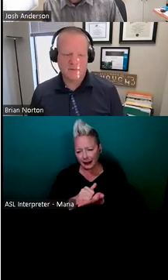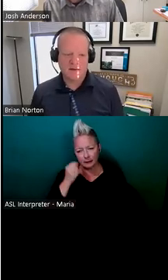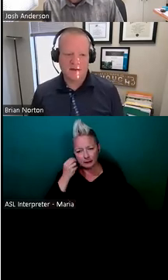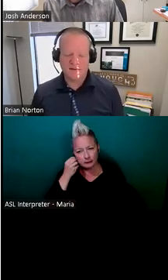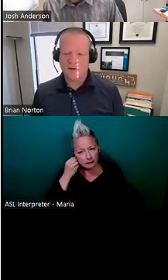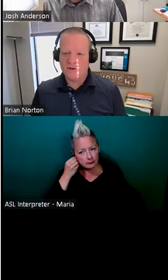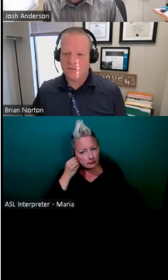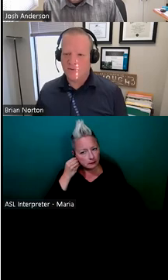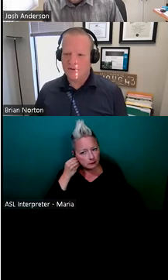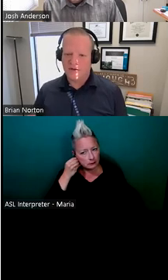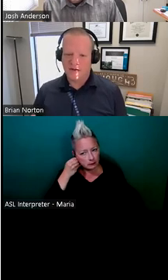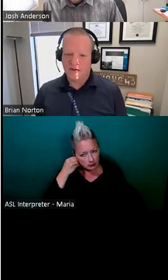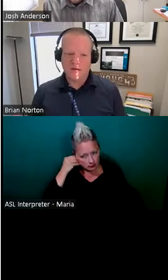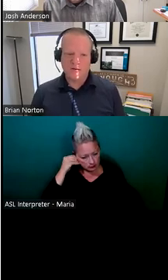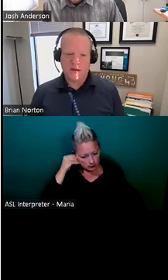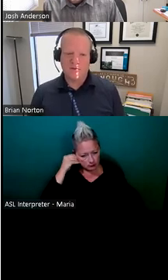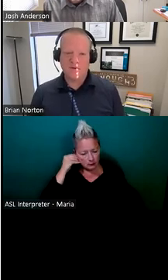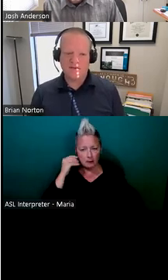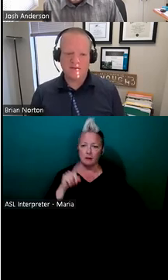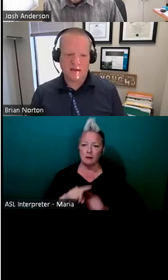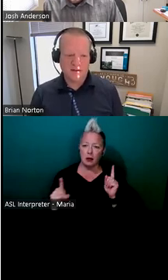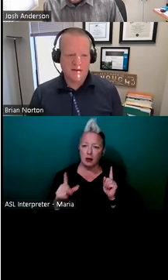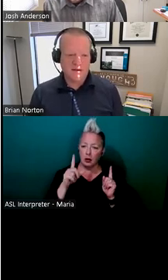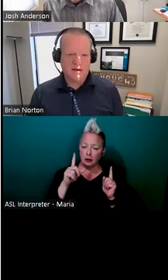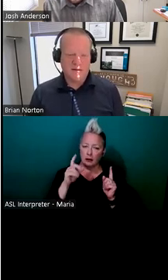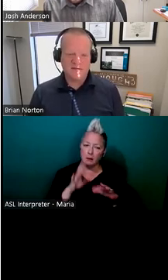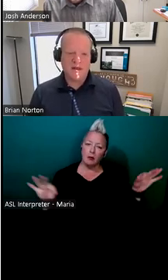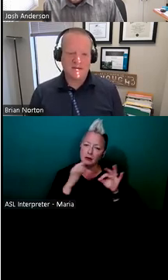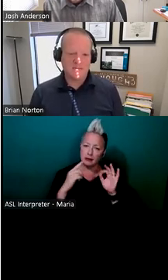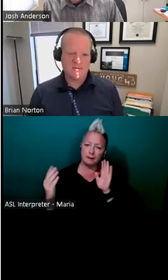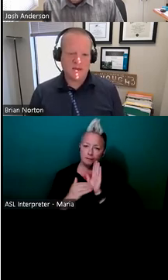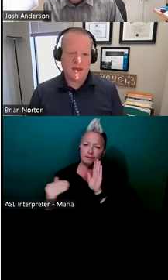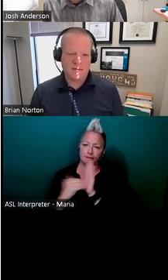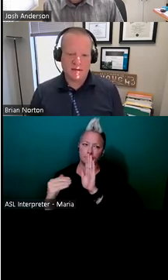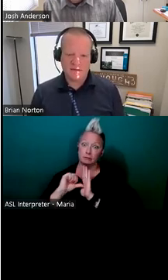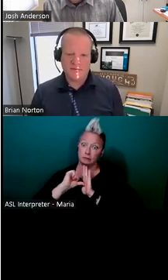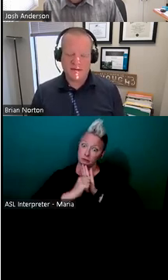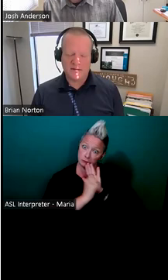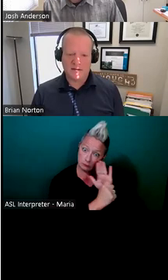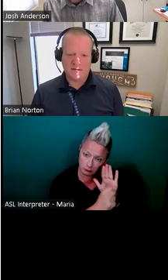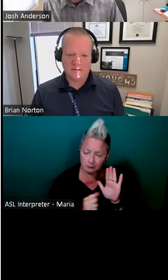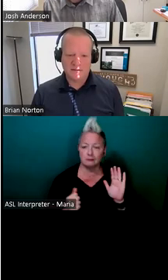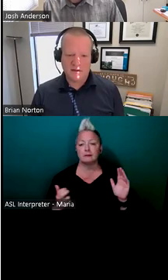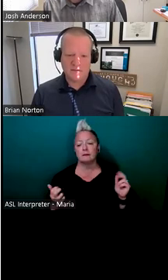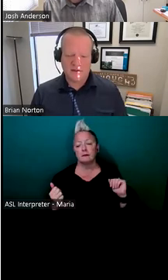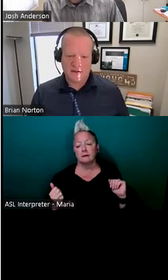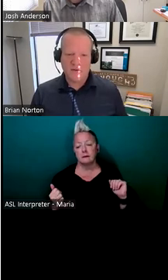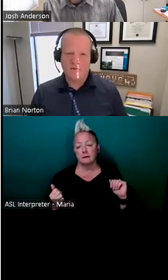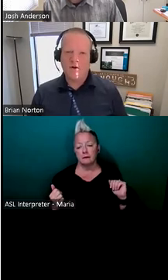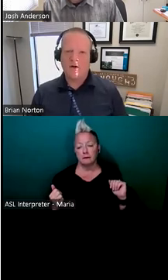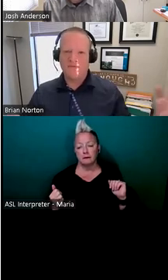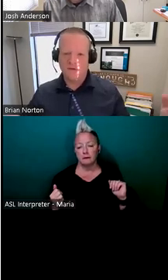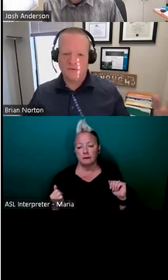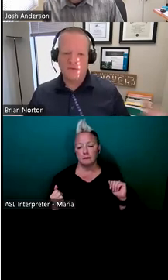um, but I think it's always important to kind of reiterate and restate, um, as many times as we can, because I don't think that's kind of the